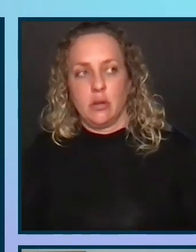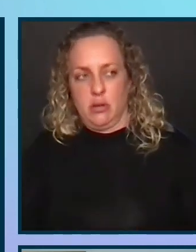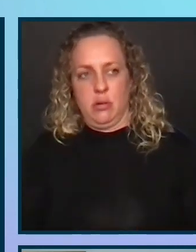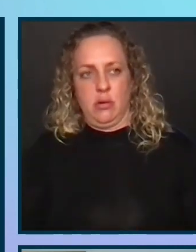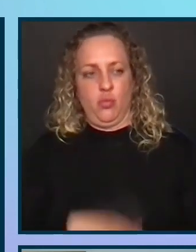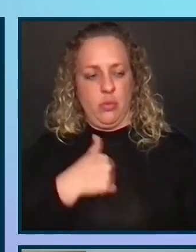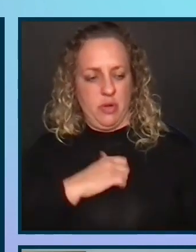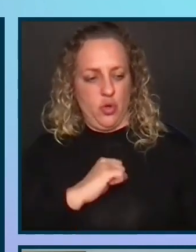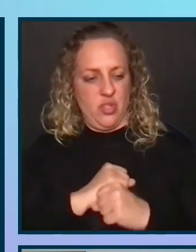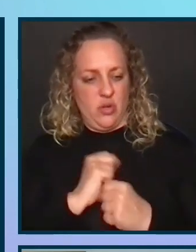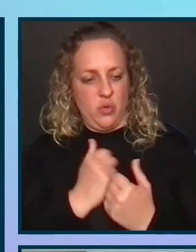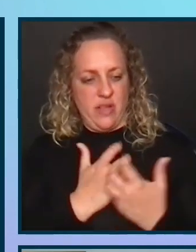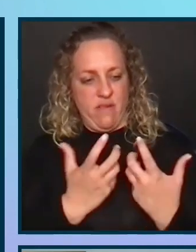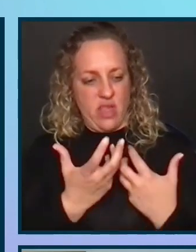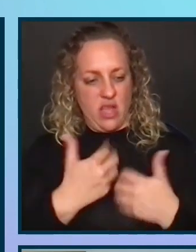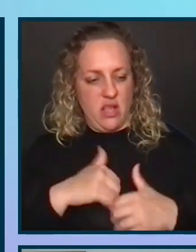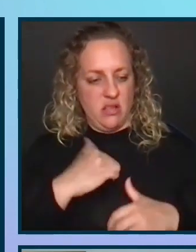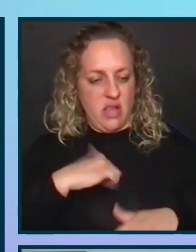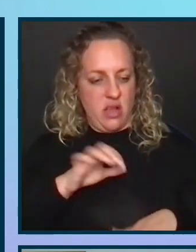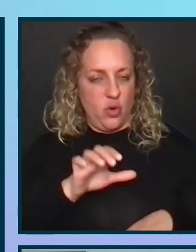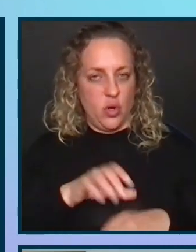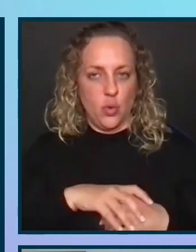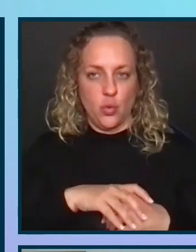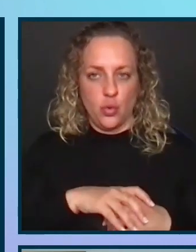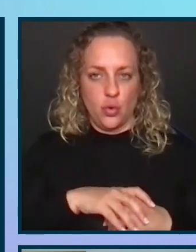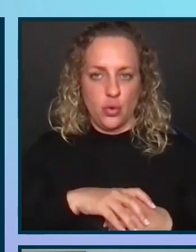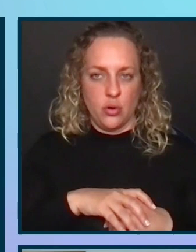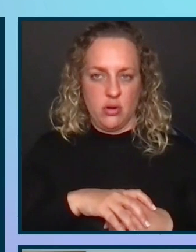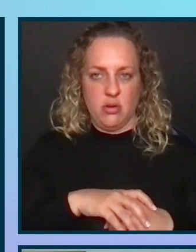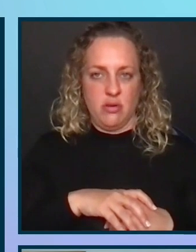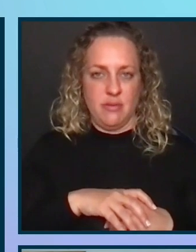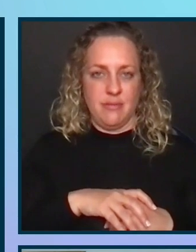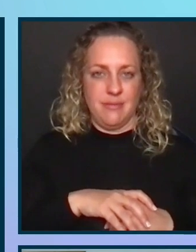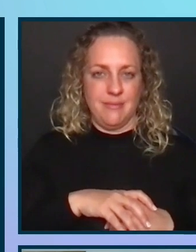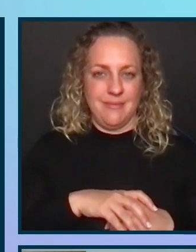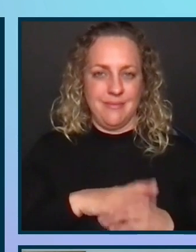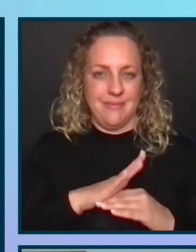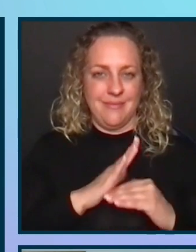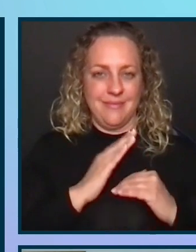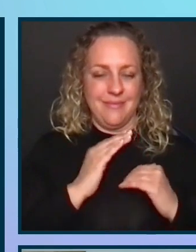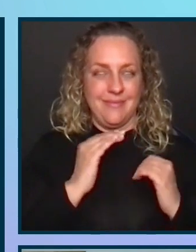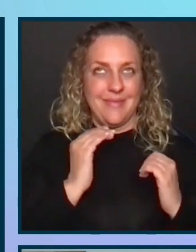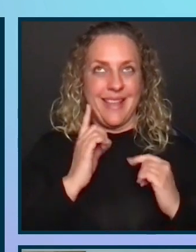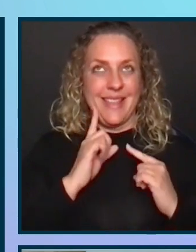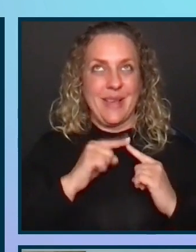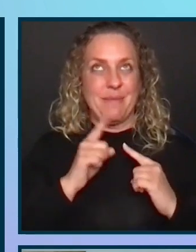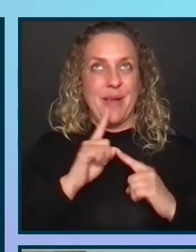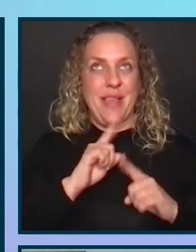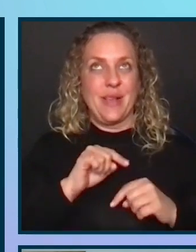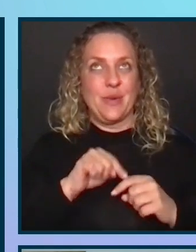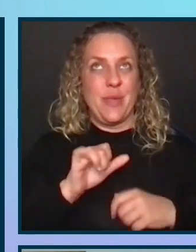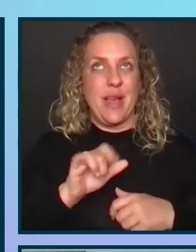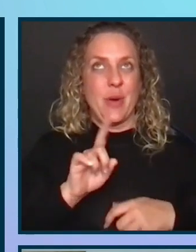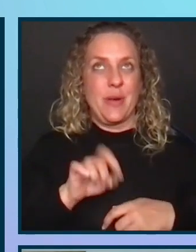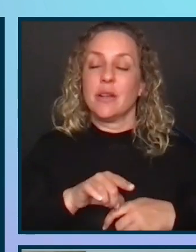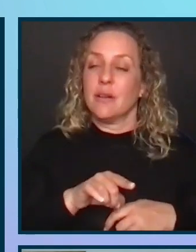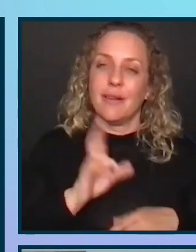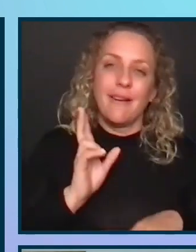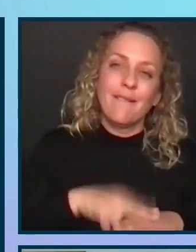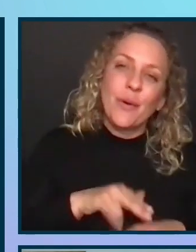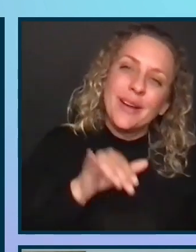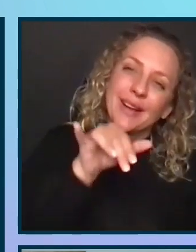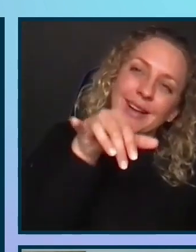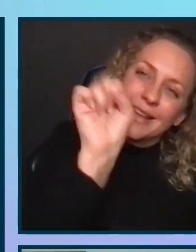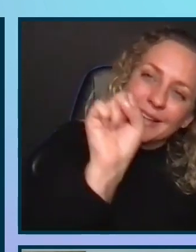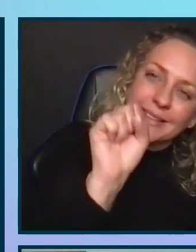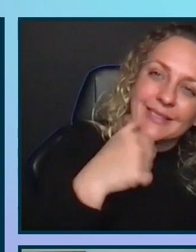me to do security with everything else I already do? I just smile thinking about the answer to that question. The answer, of course, would be yes,